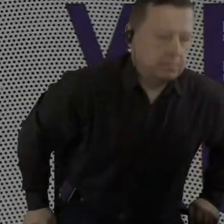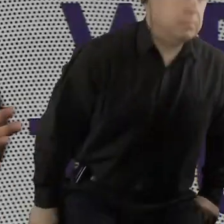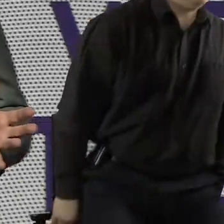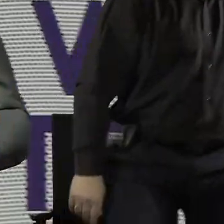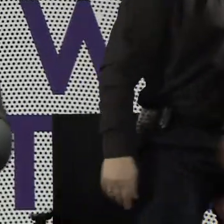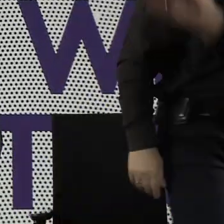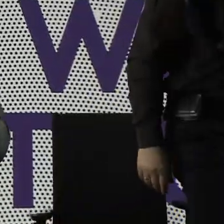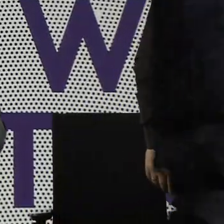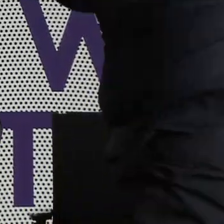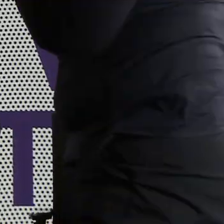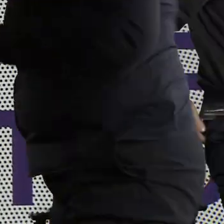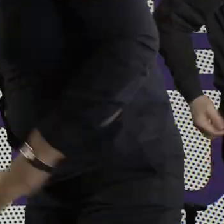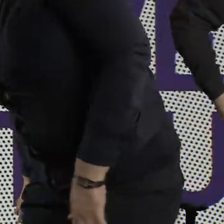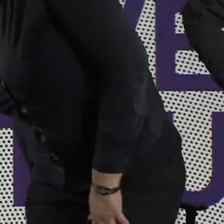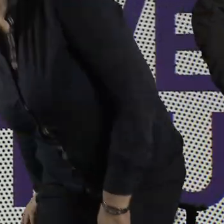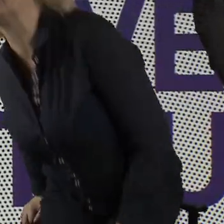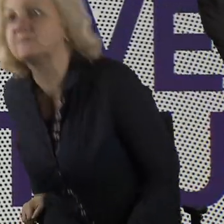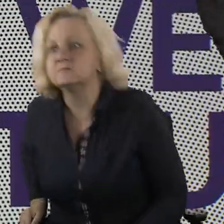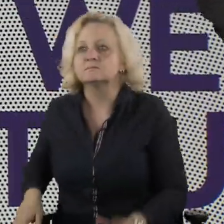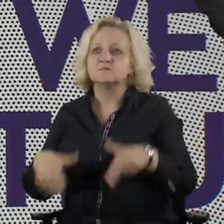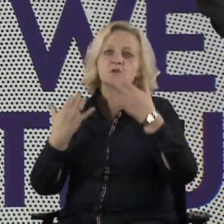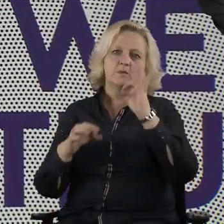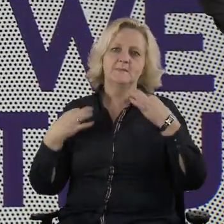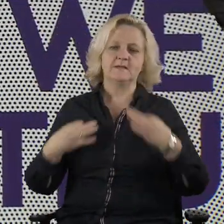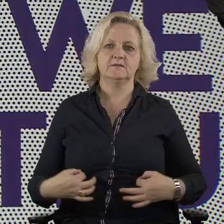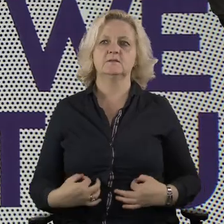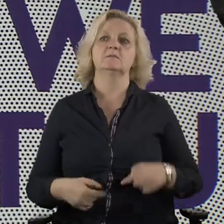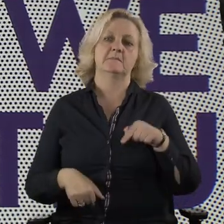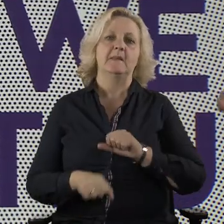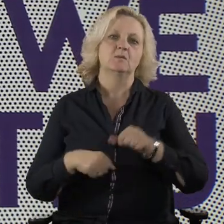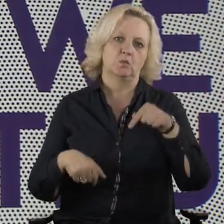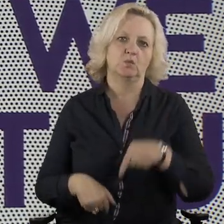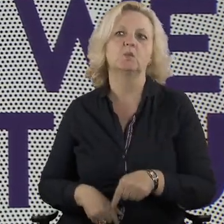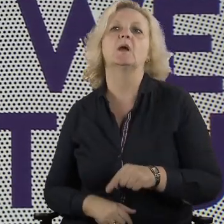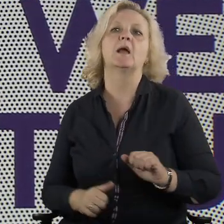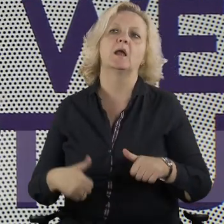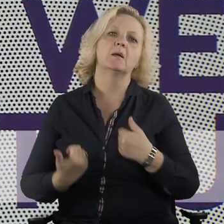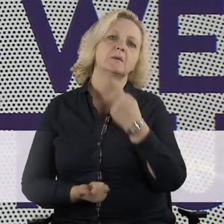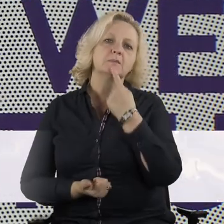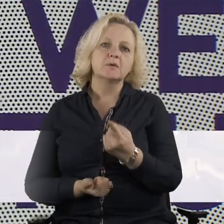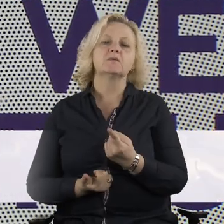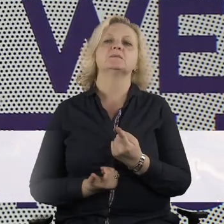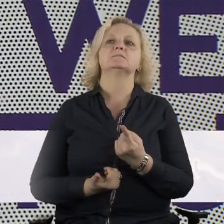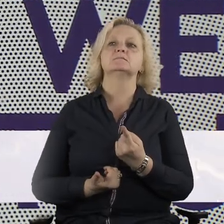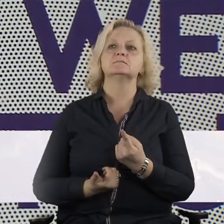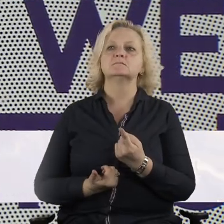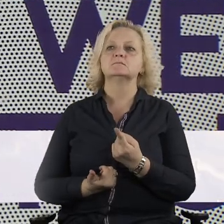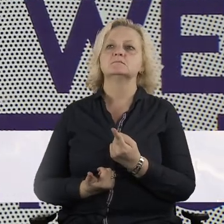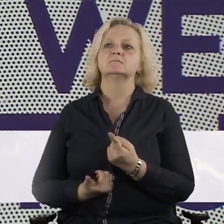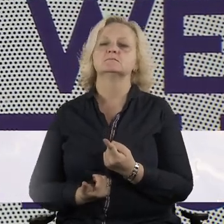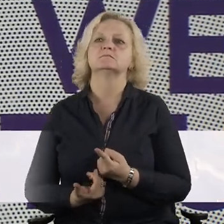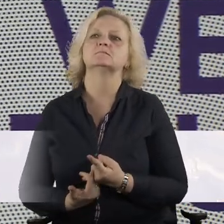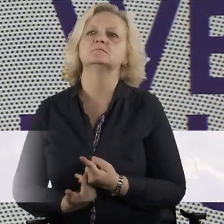Good afternoon. I'm here to talk to you about lobbying and transparency in politics.